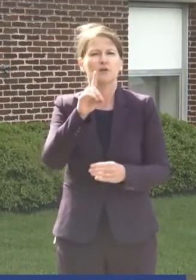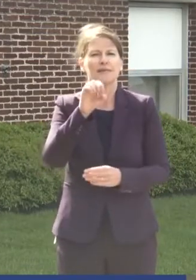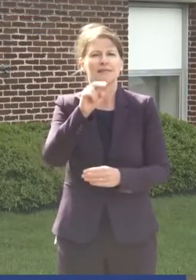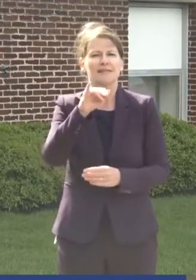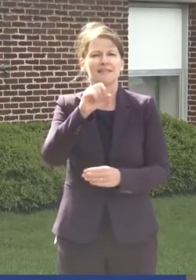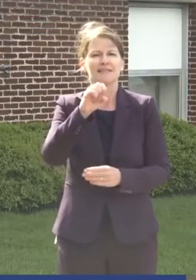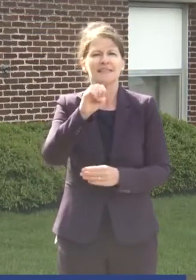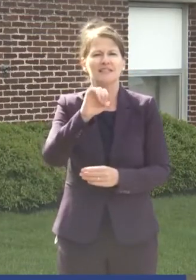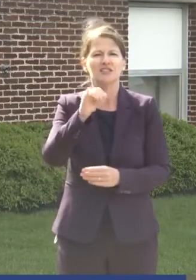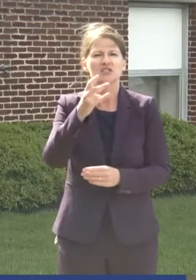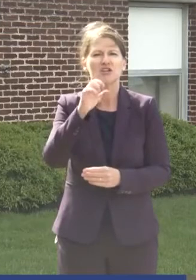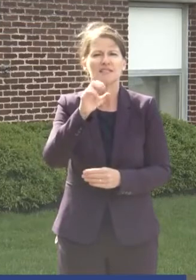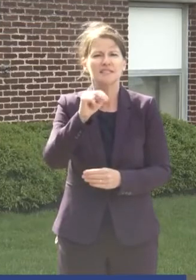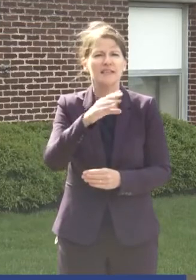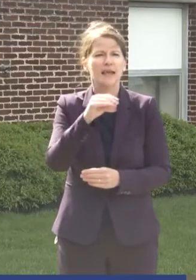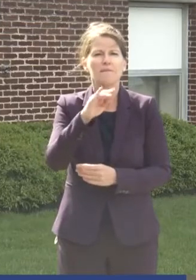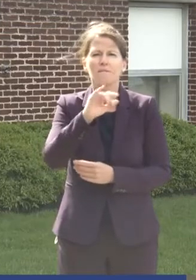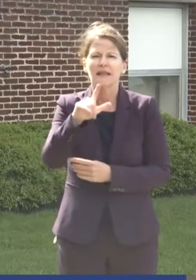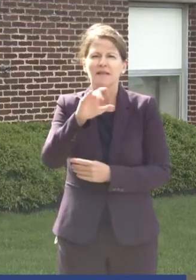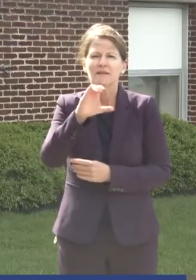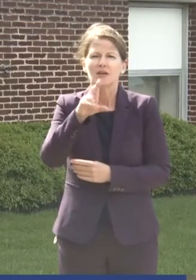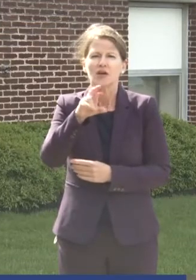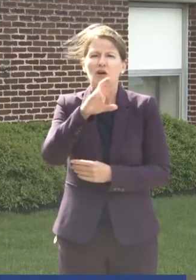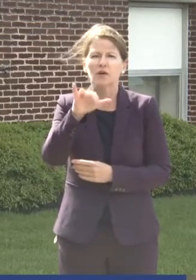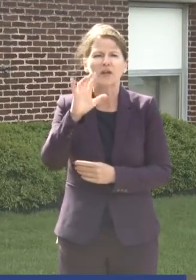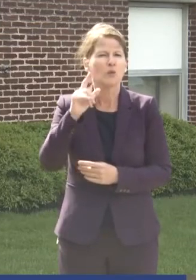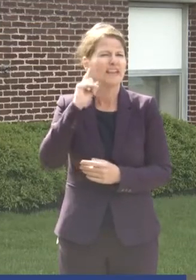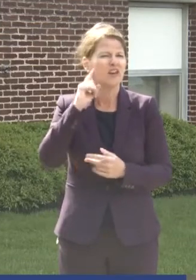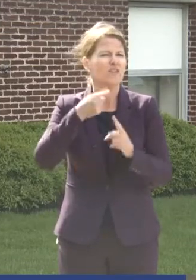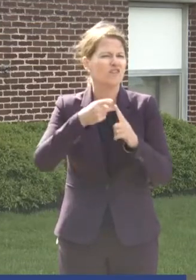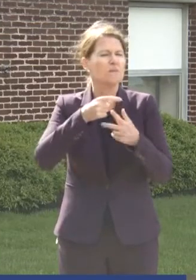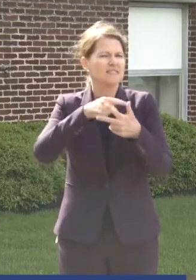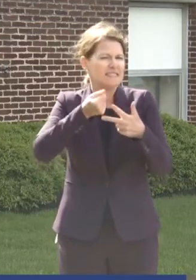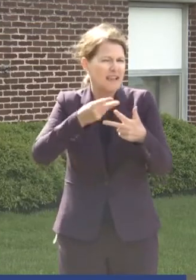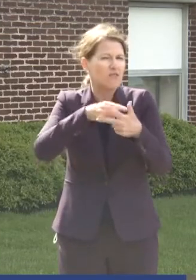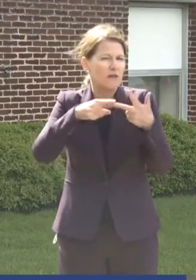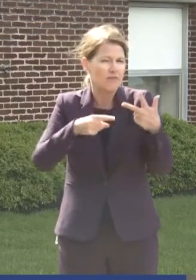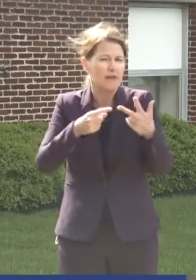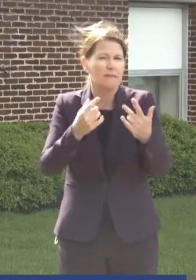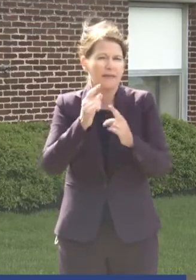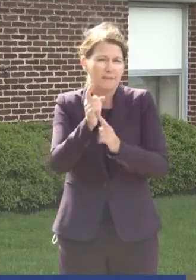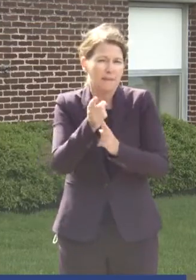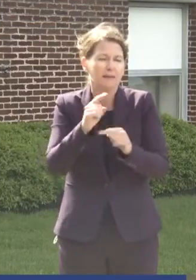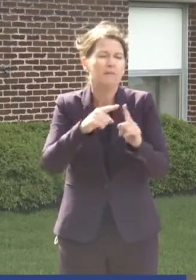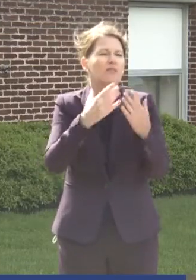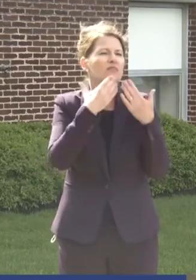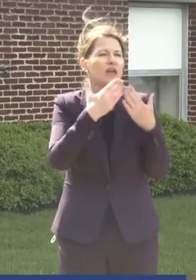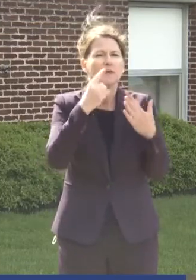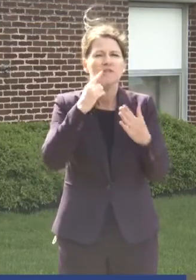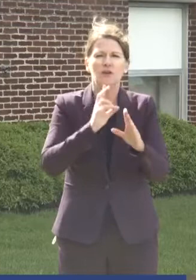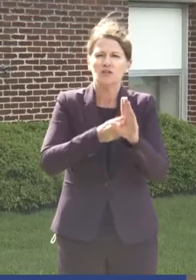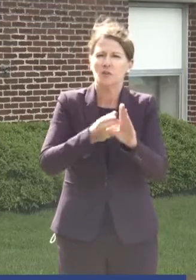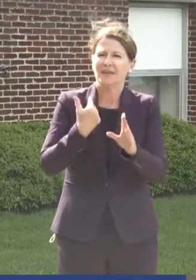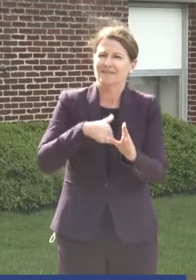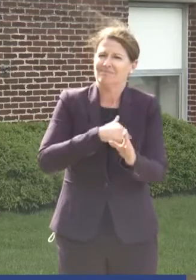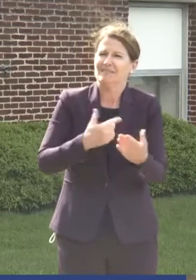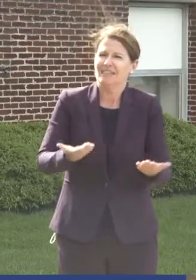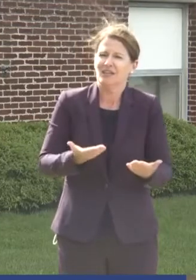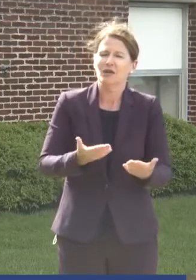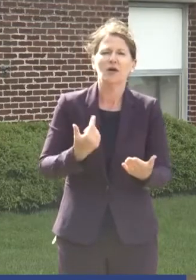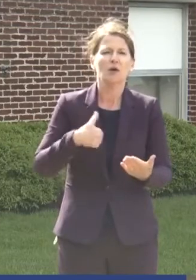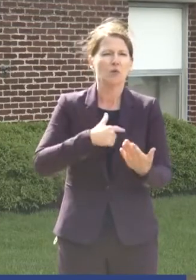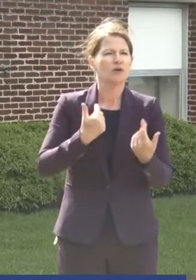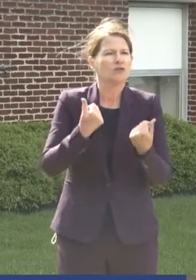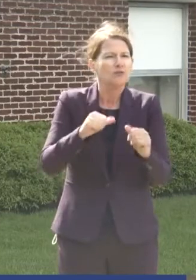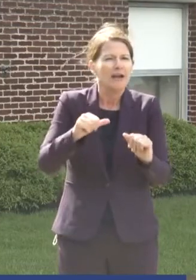and Dr. Bill Curry. You'll hear from a number of them in just a minute, but thank you for being here. You know, we're trying to social distance